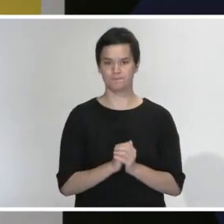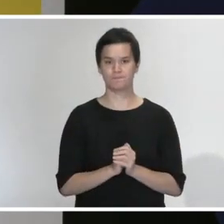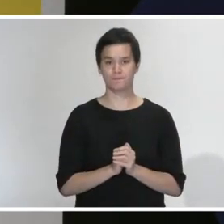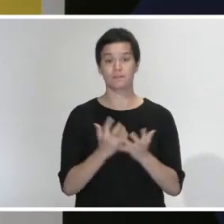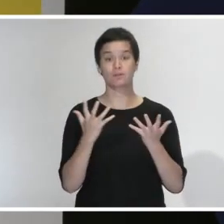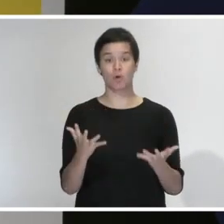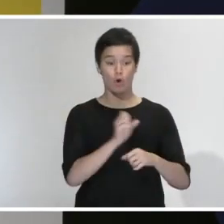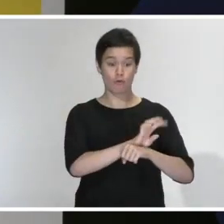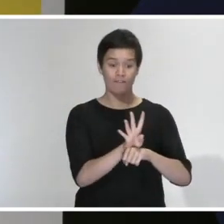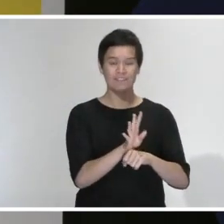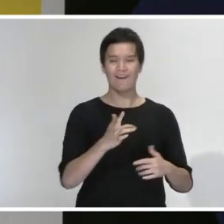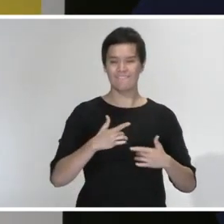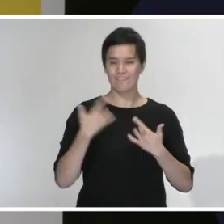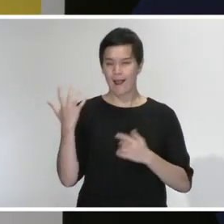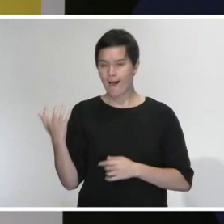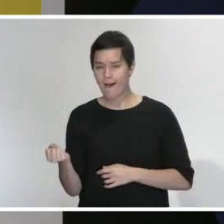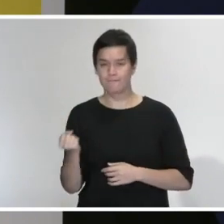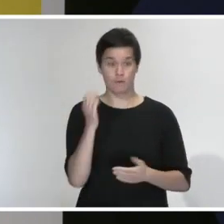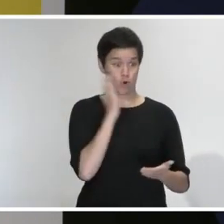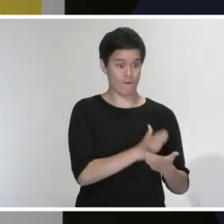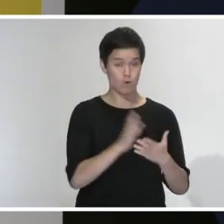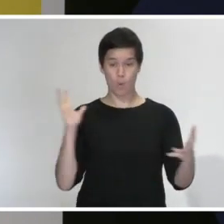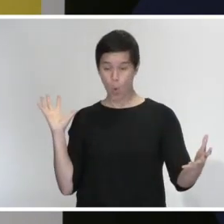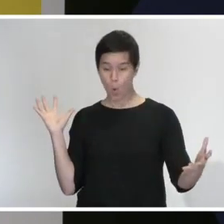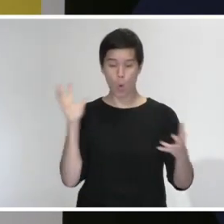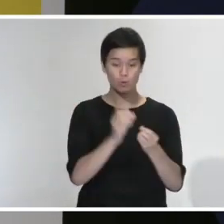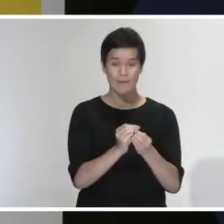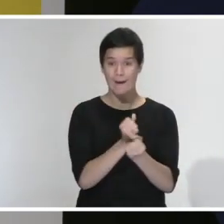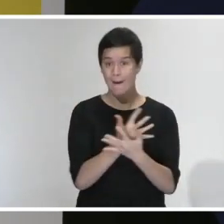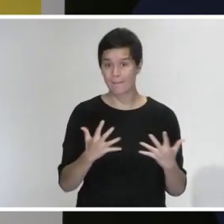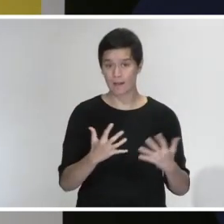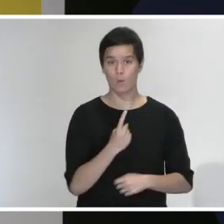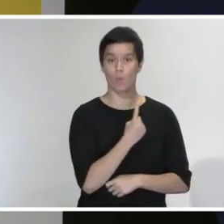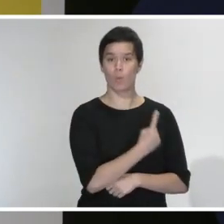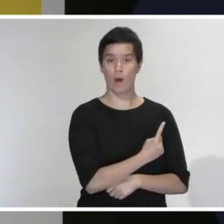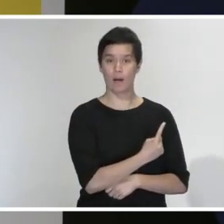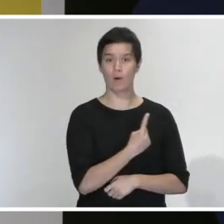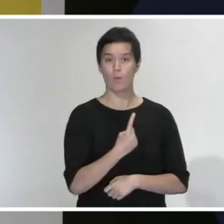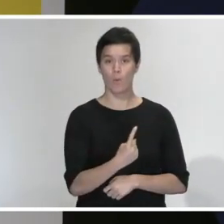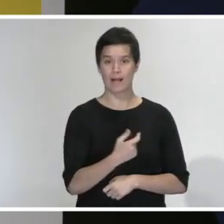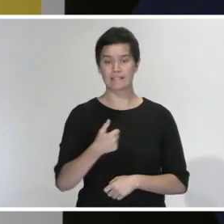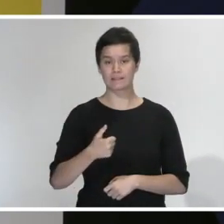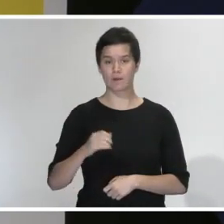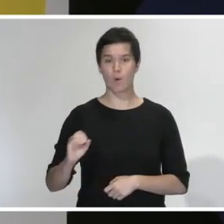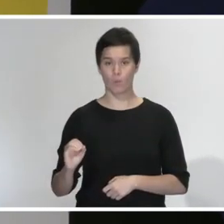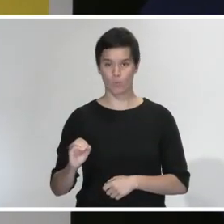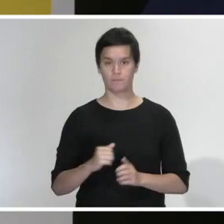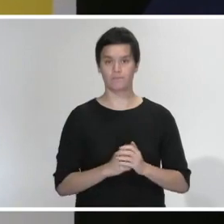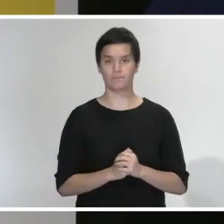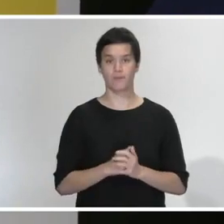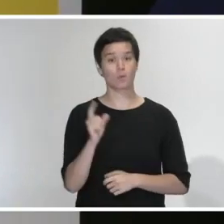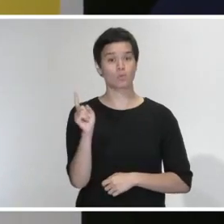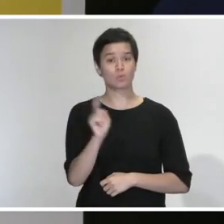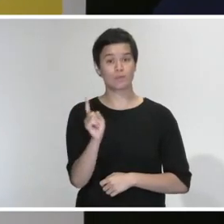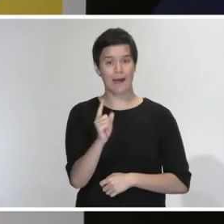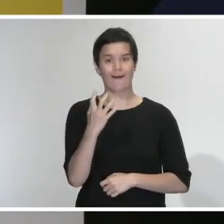of cases both confirmed and probable in New Zealand today is 1,160. Today there